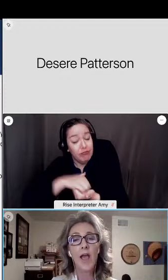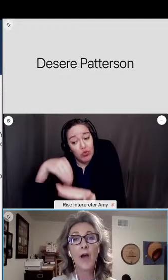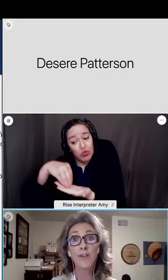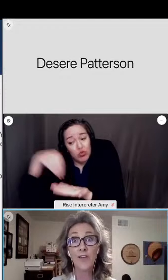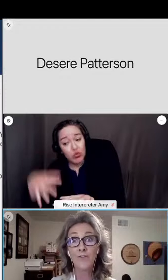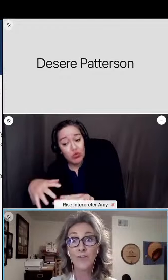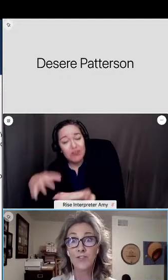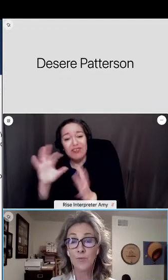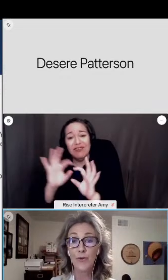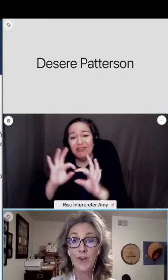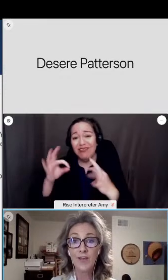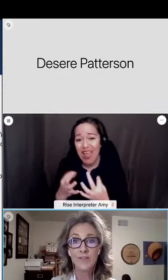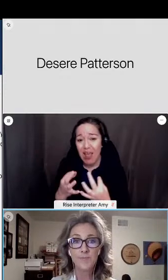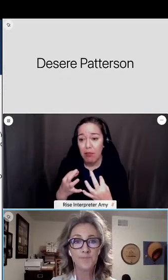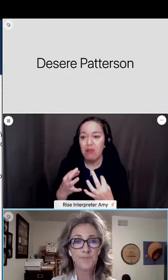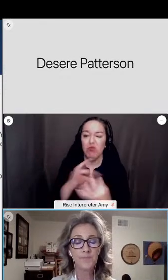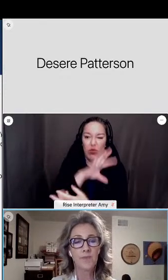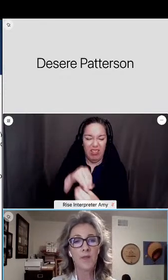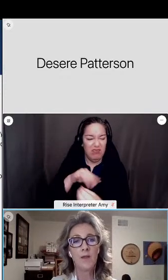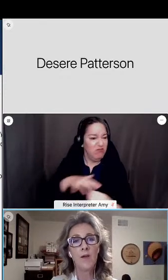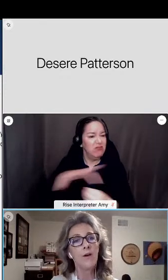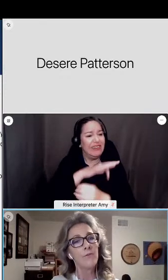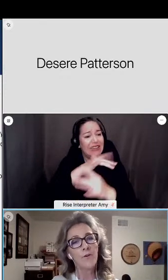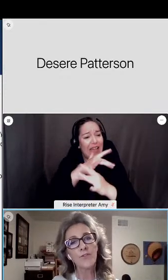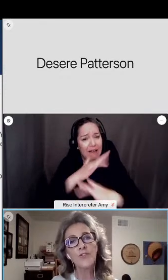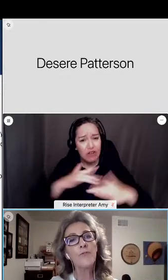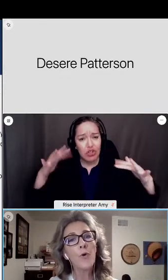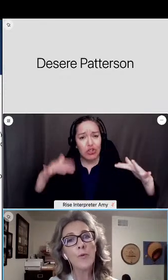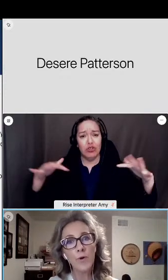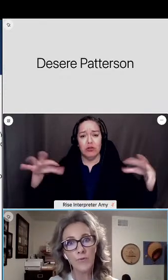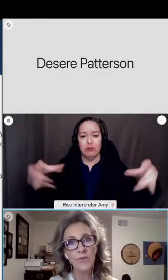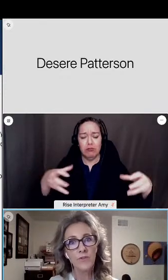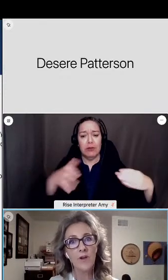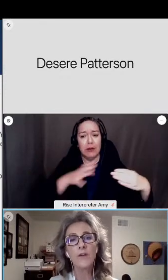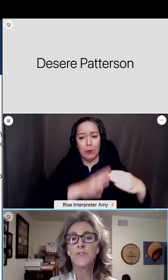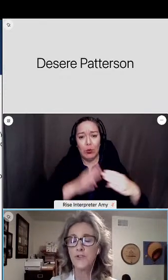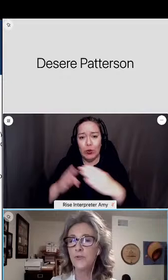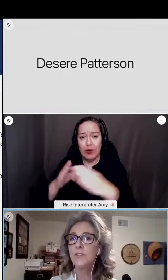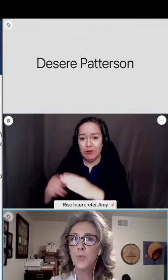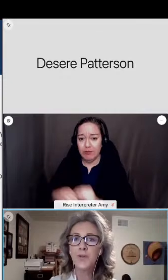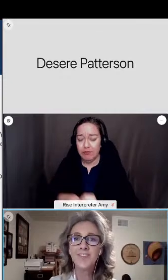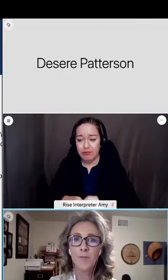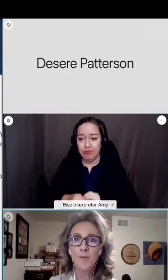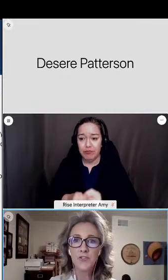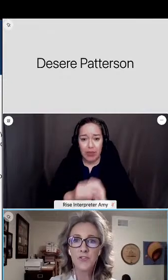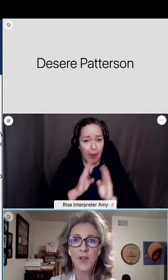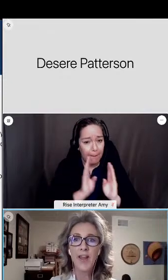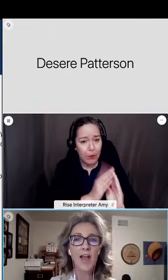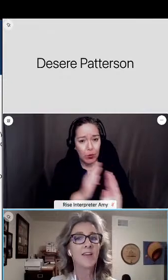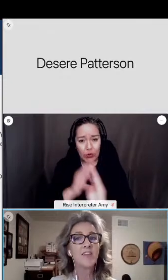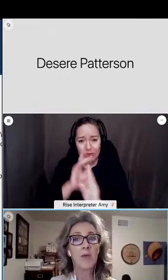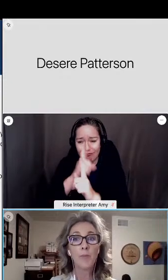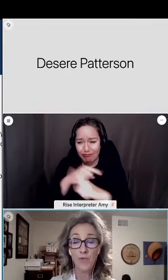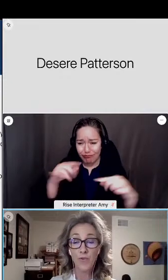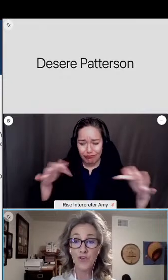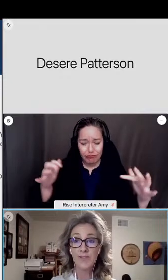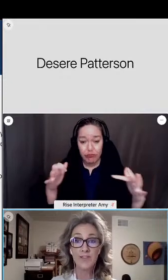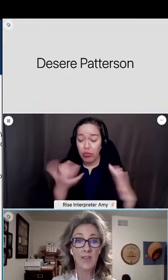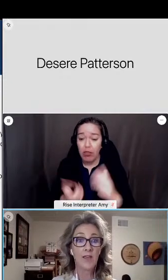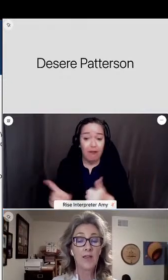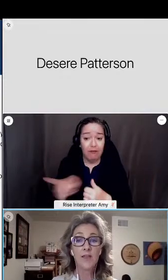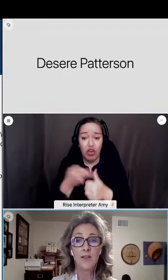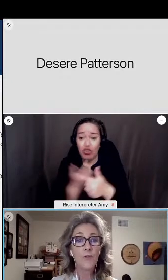and in our diverse communities. First and foremost, our students will demonstrate academic